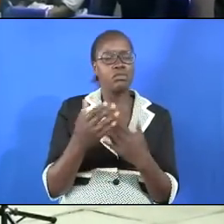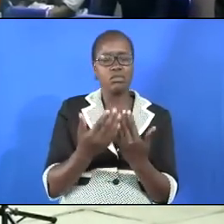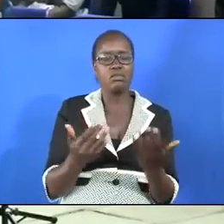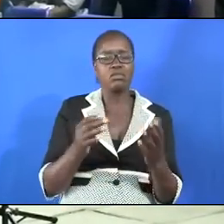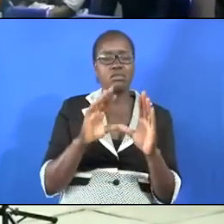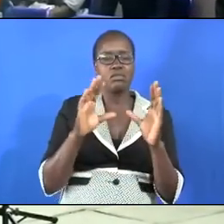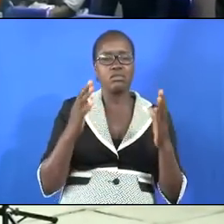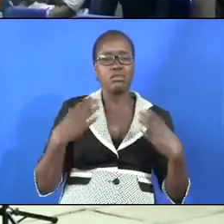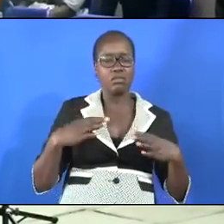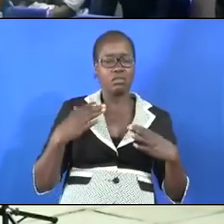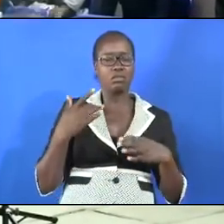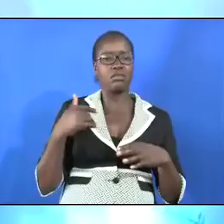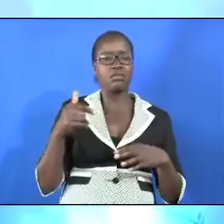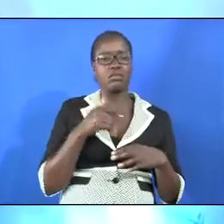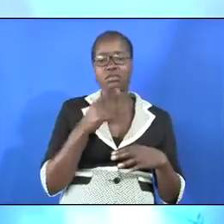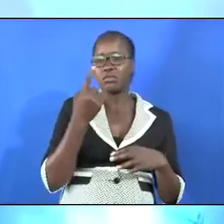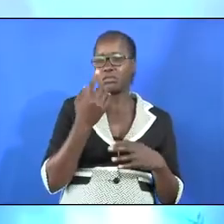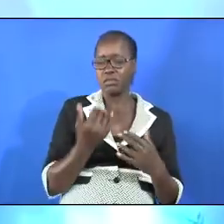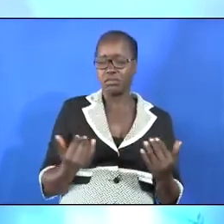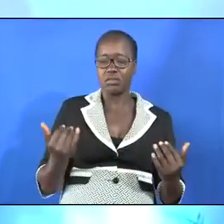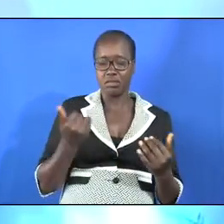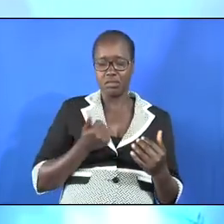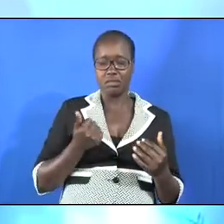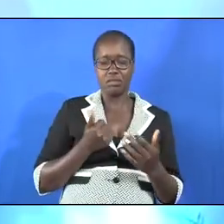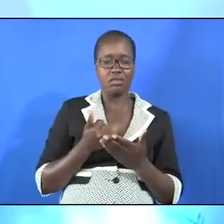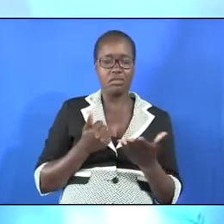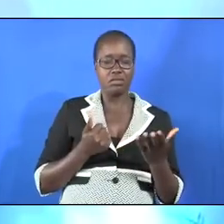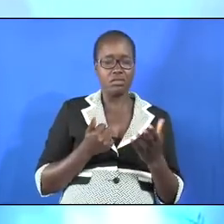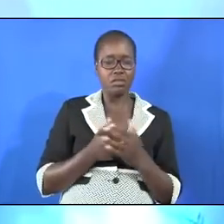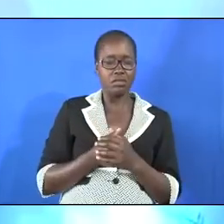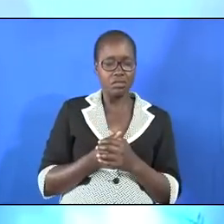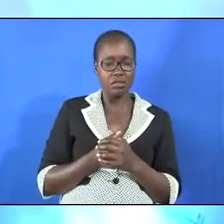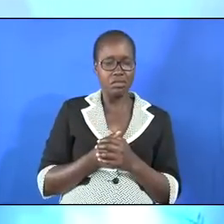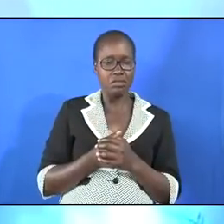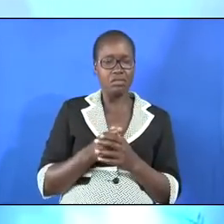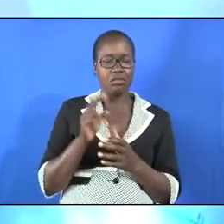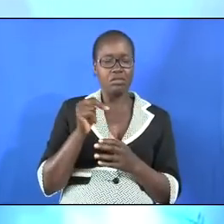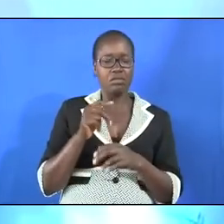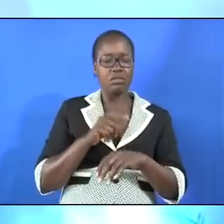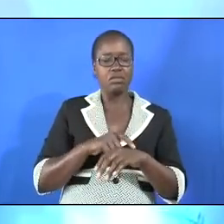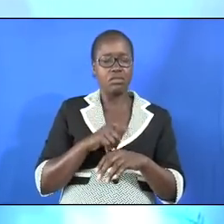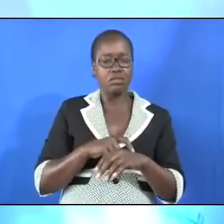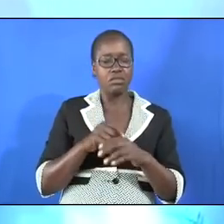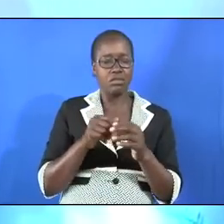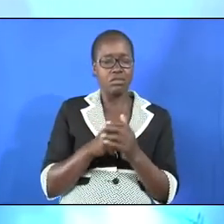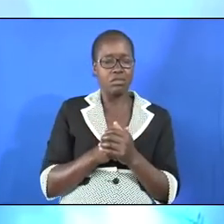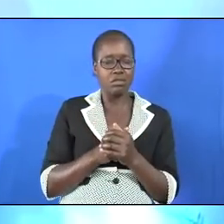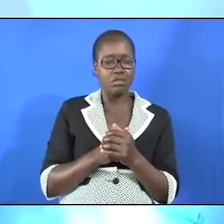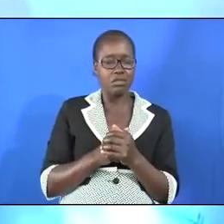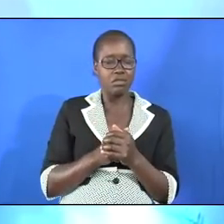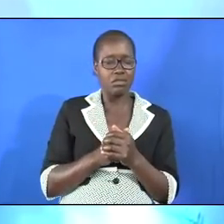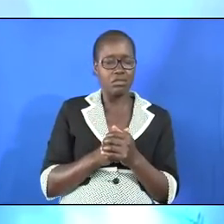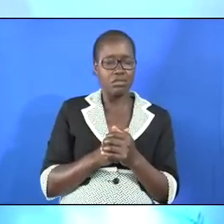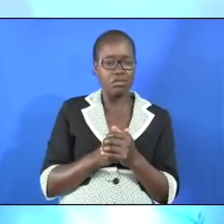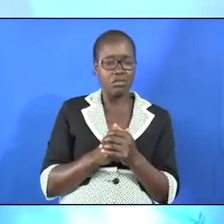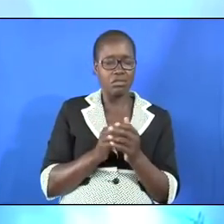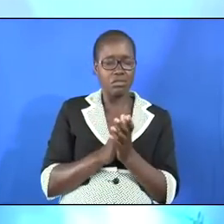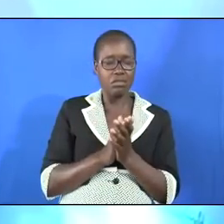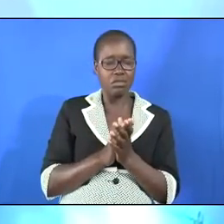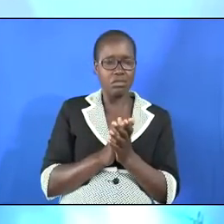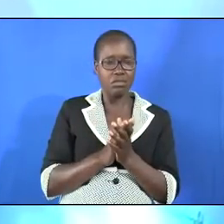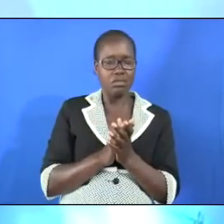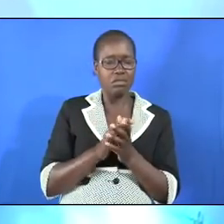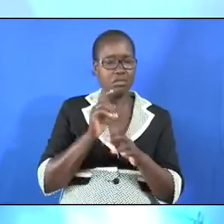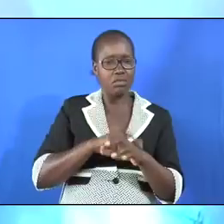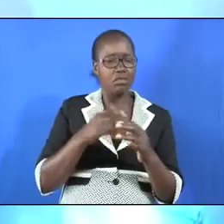of other people this is what this girl offers for us it is no time to pity party it is time to think